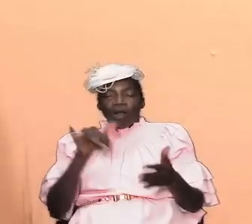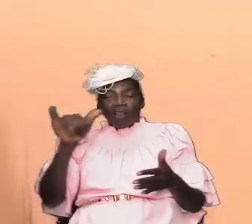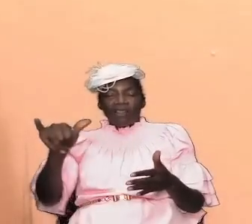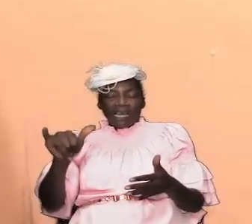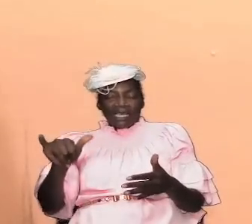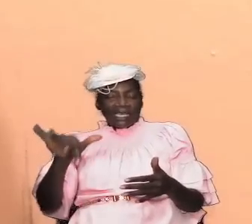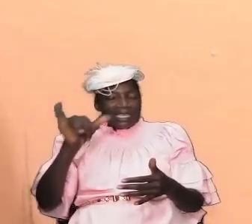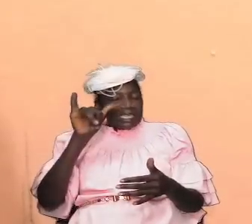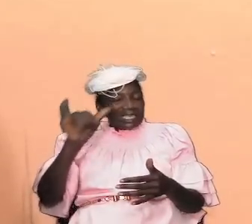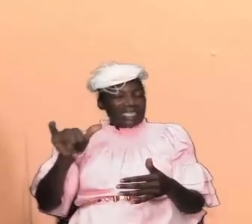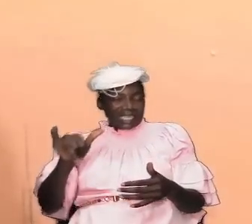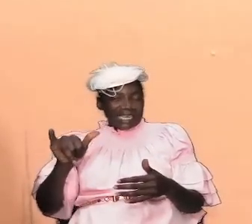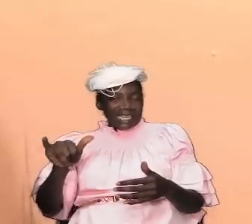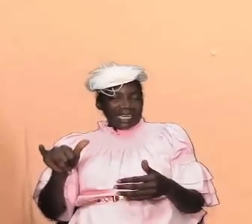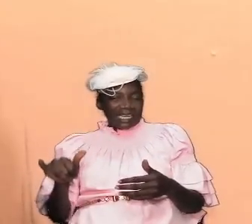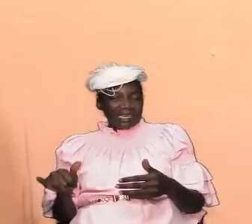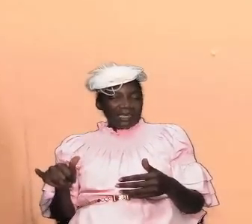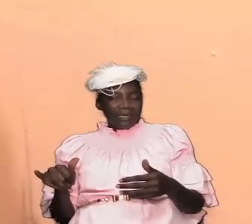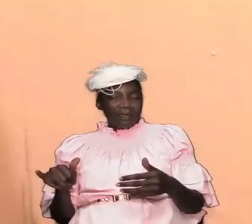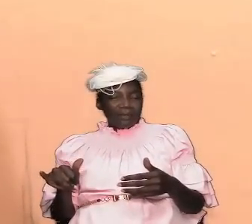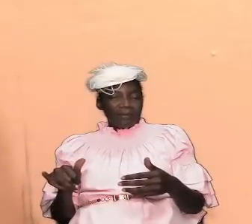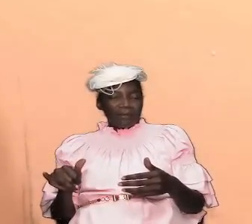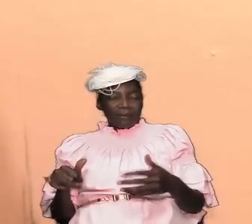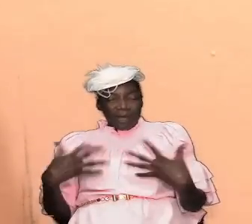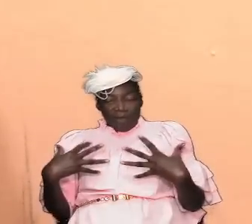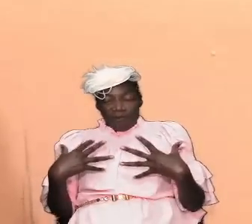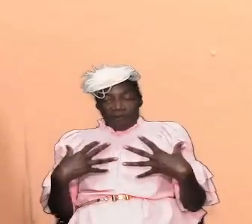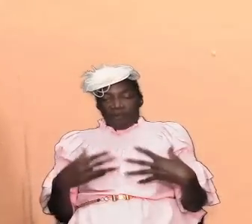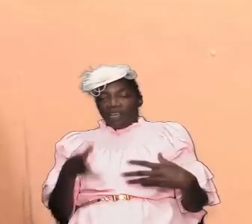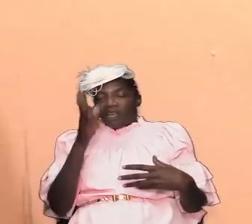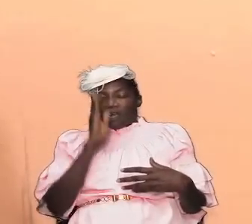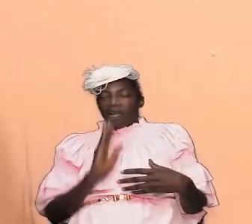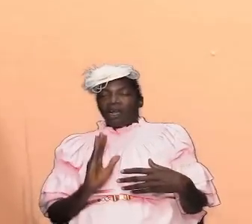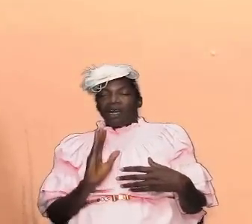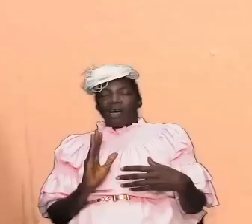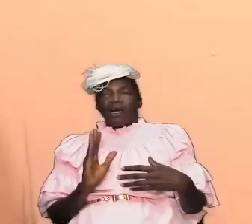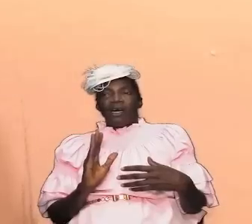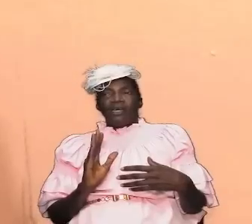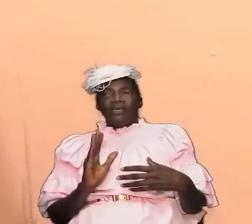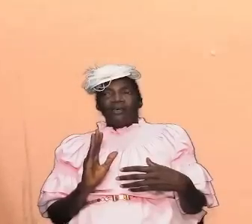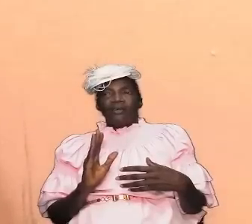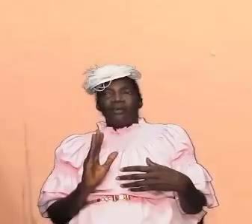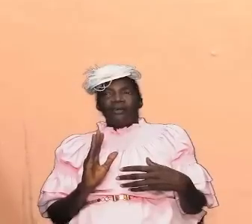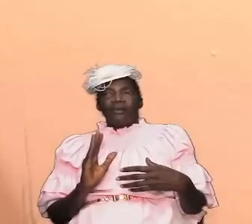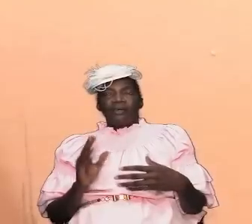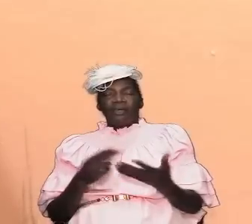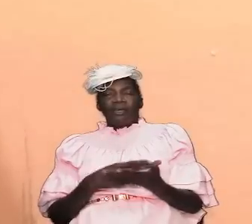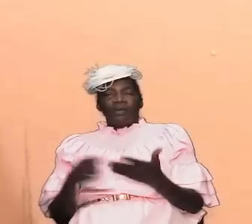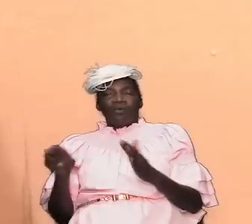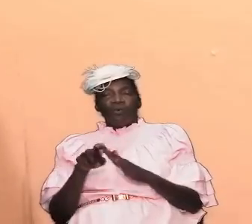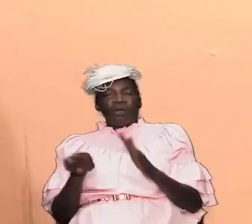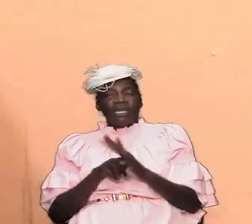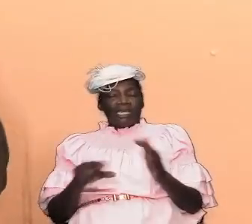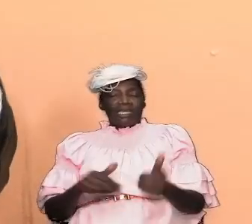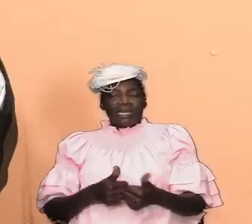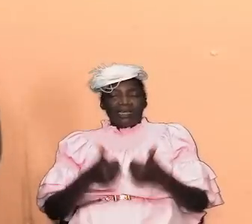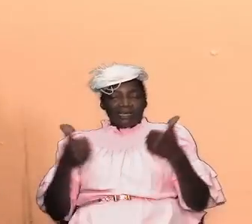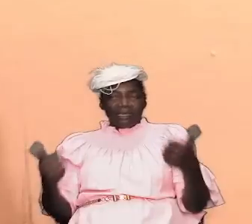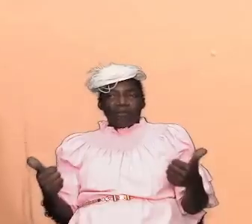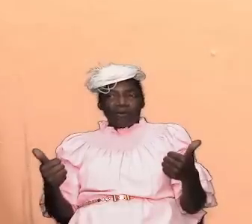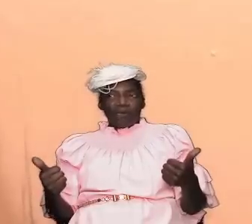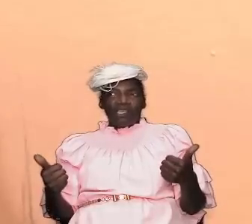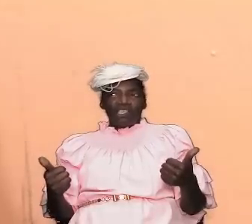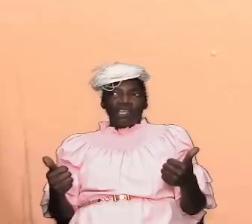still maintain a sense of fear for god and a sense of holiness and separation and